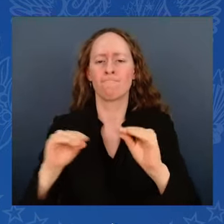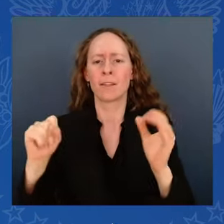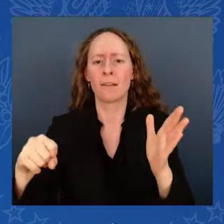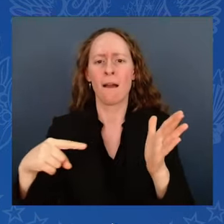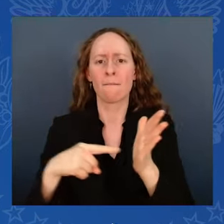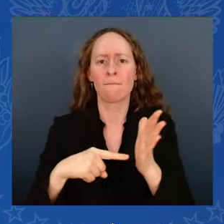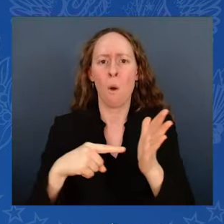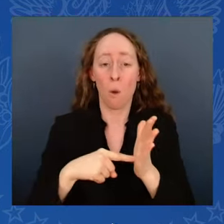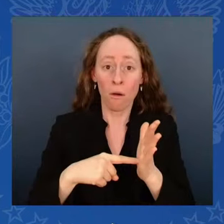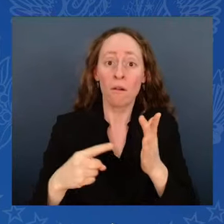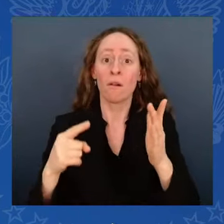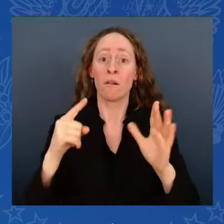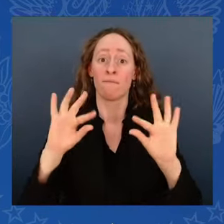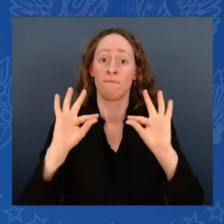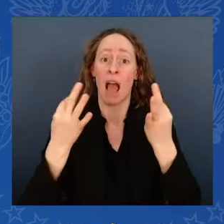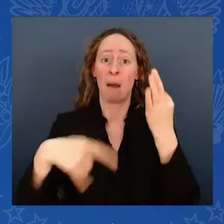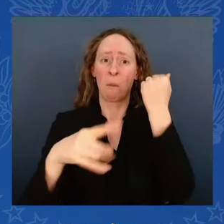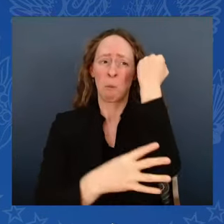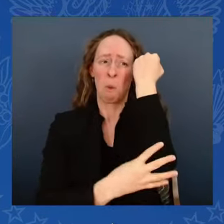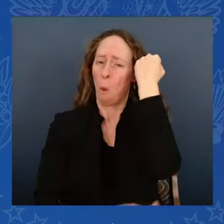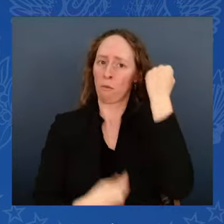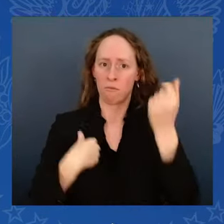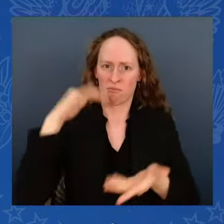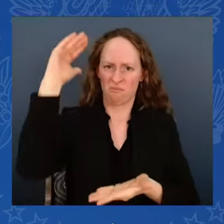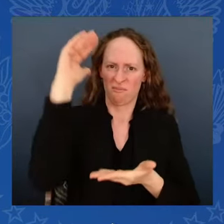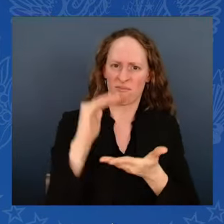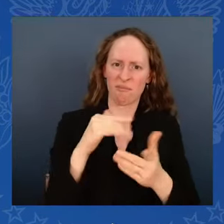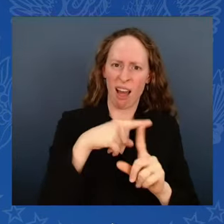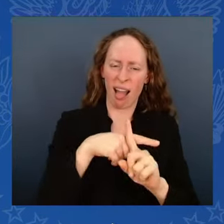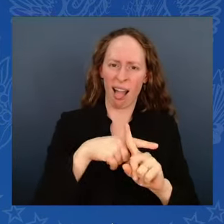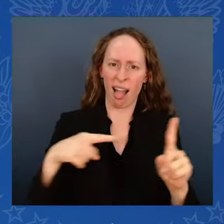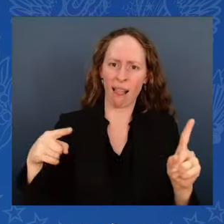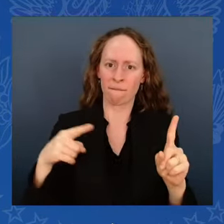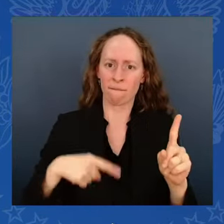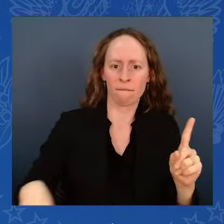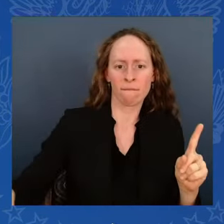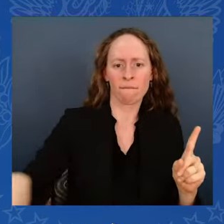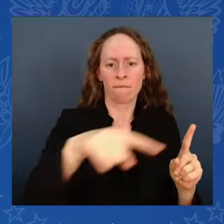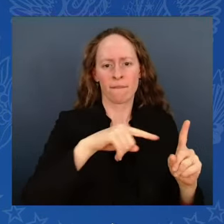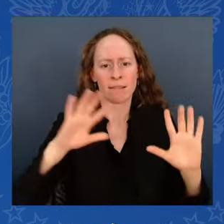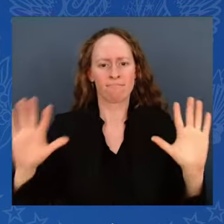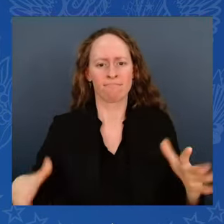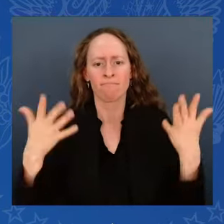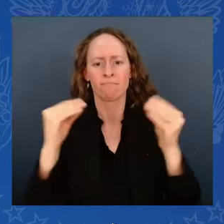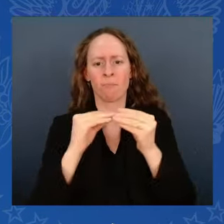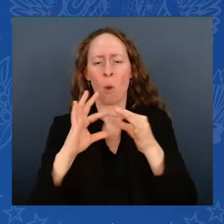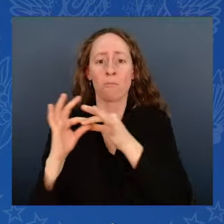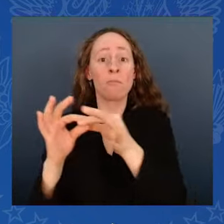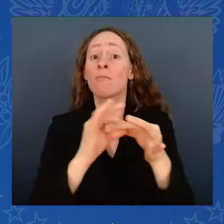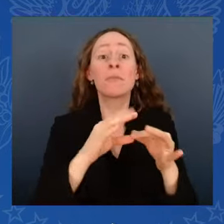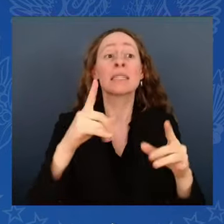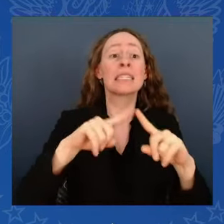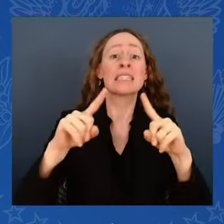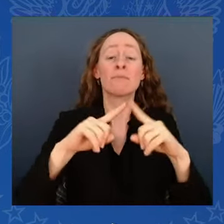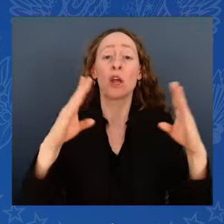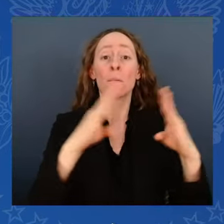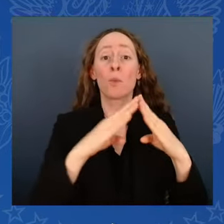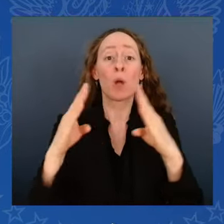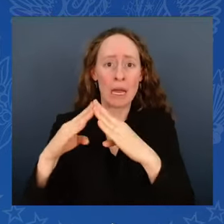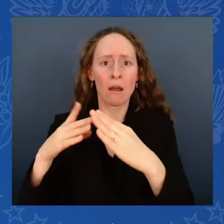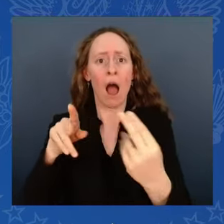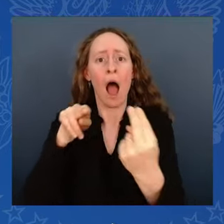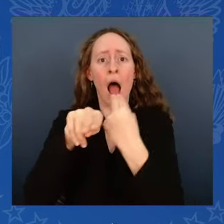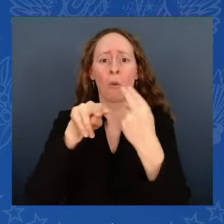Black communities that have been cut in half by interstate highway systems with jobs and opportunities as well. To ensure that every community